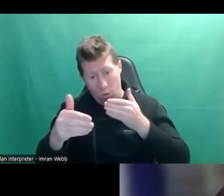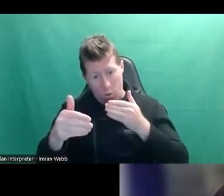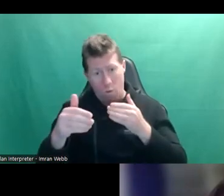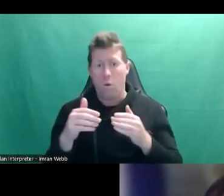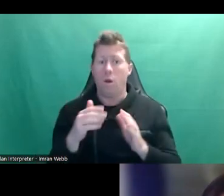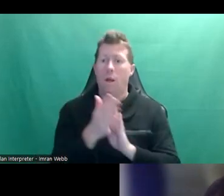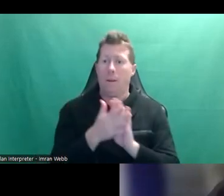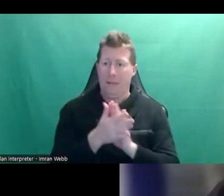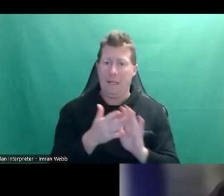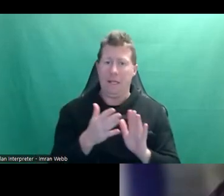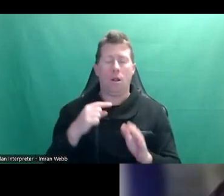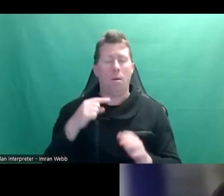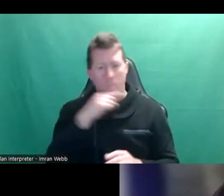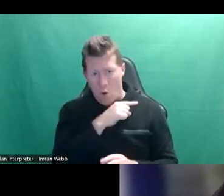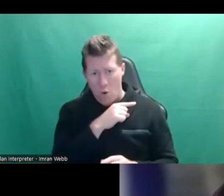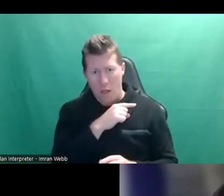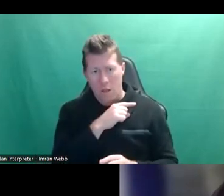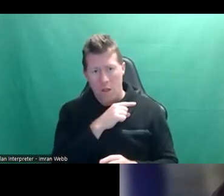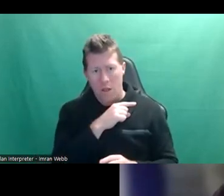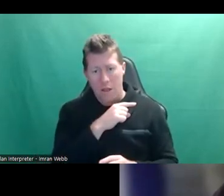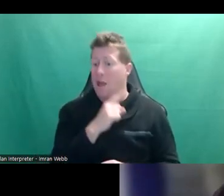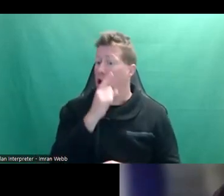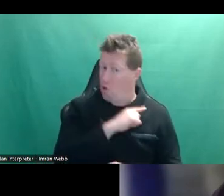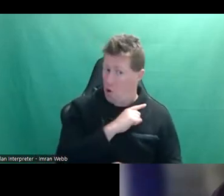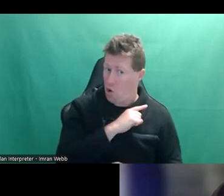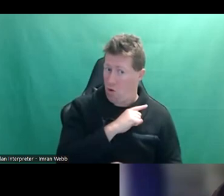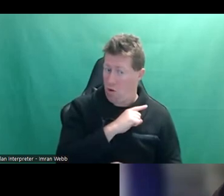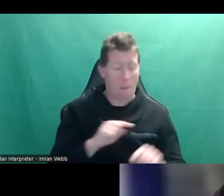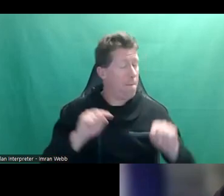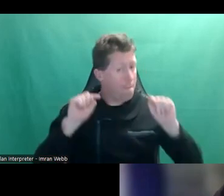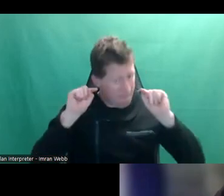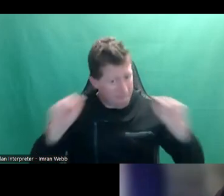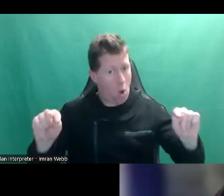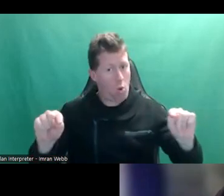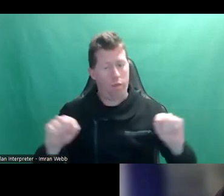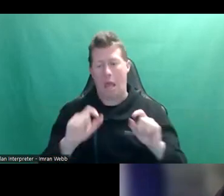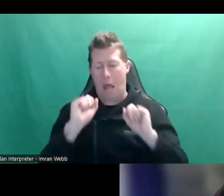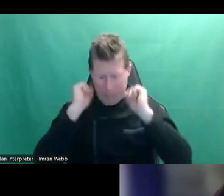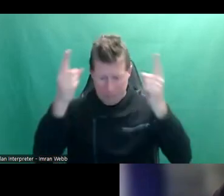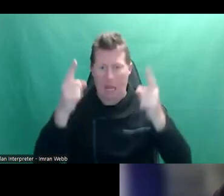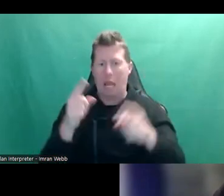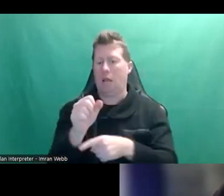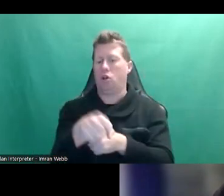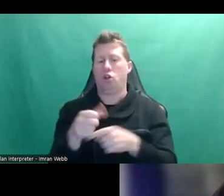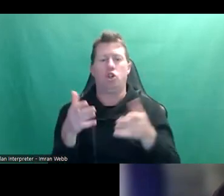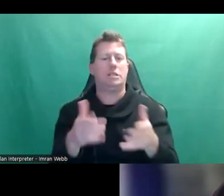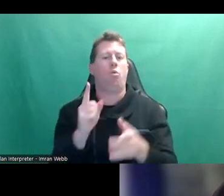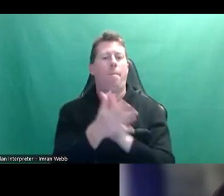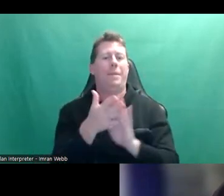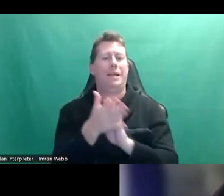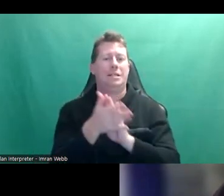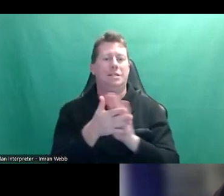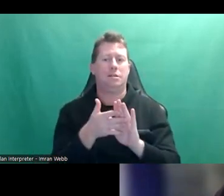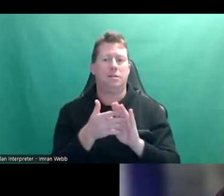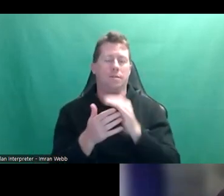that boys as much as girls learn about what consent actually means. I think that's got to be